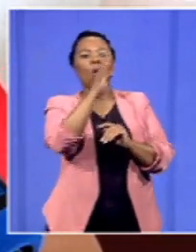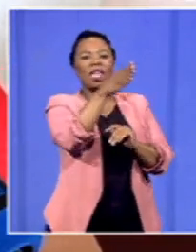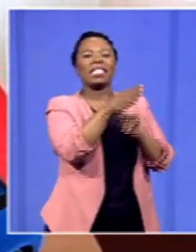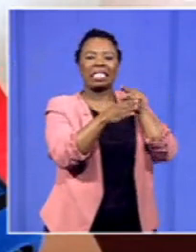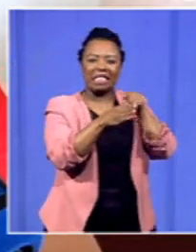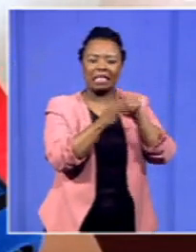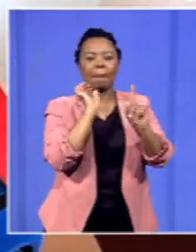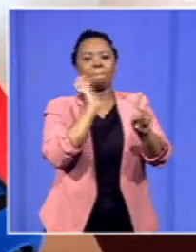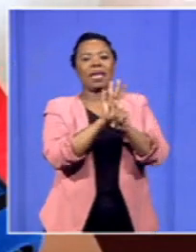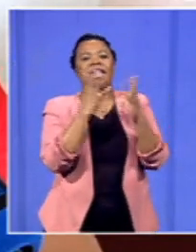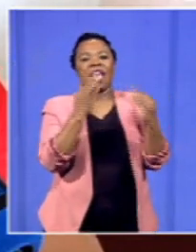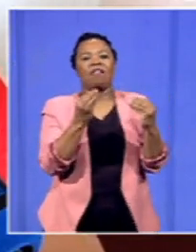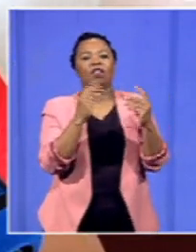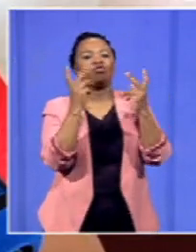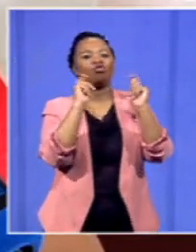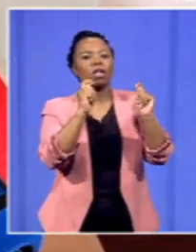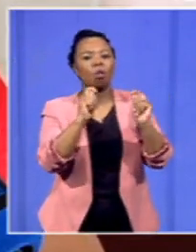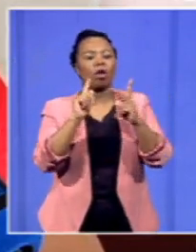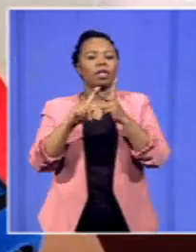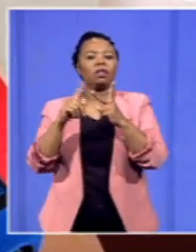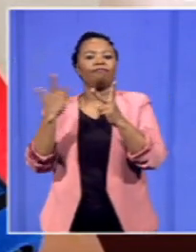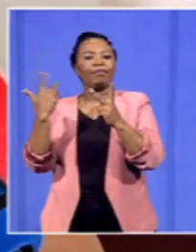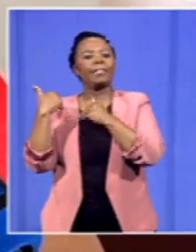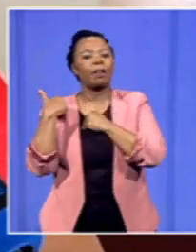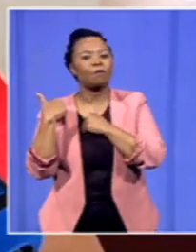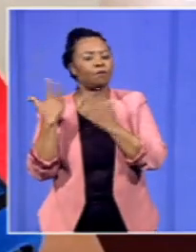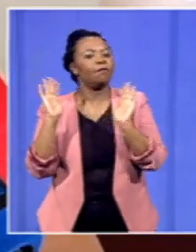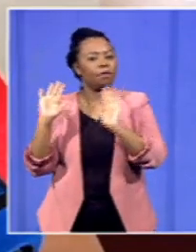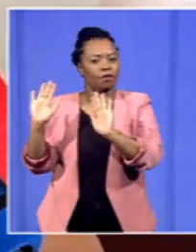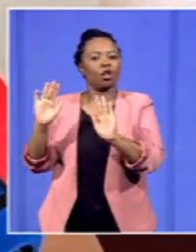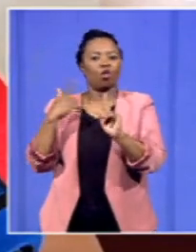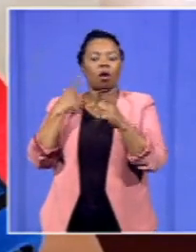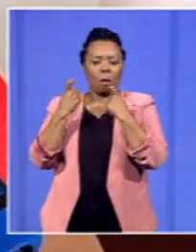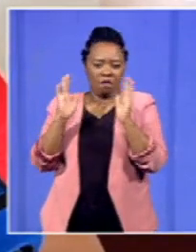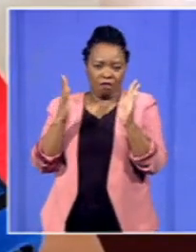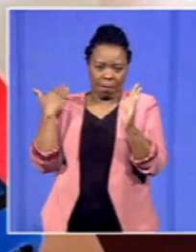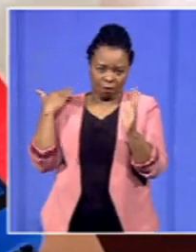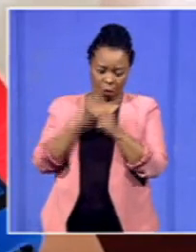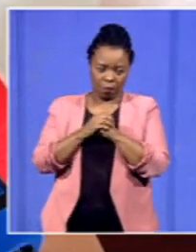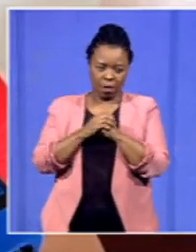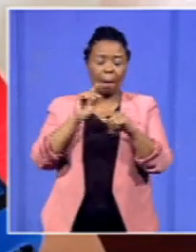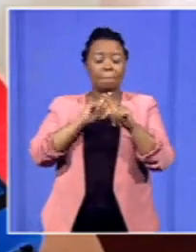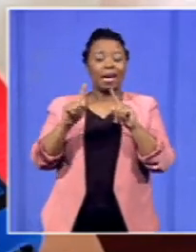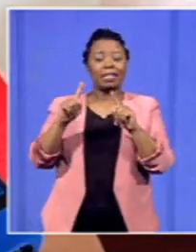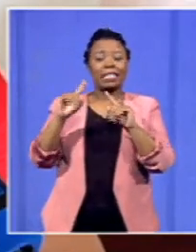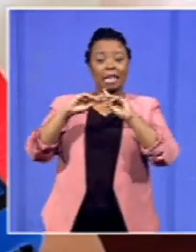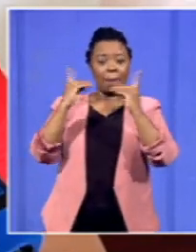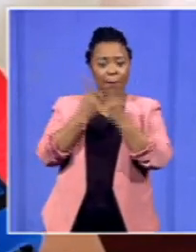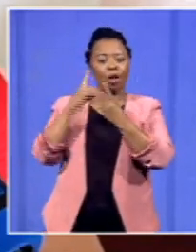the engagements that we have had with the department yesterday, the department has committed to us that